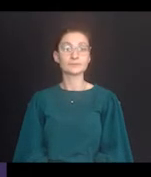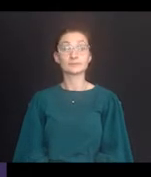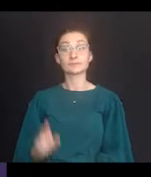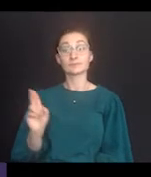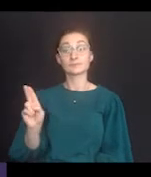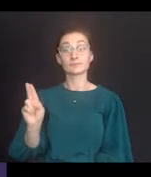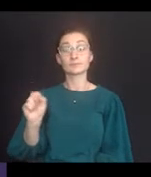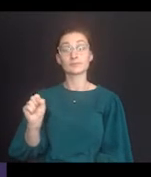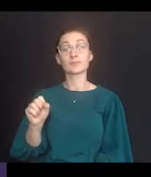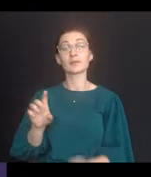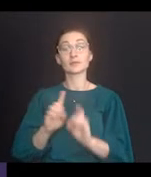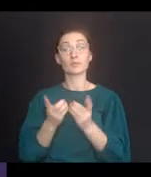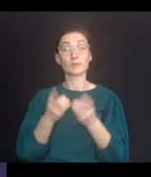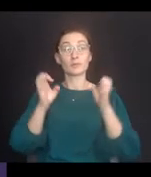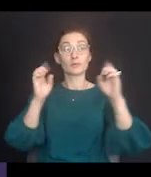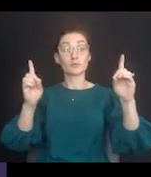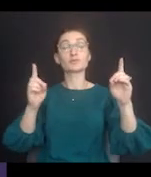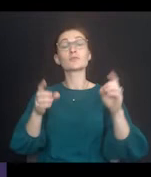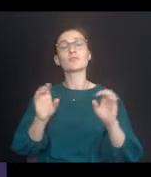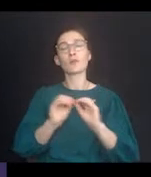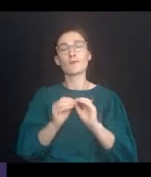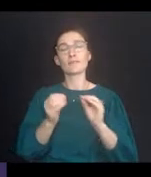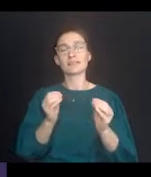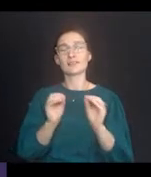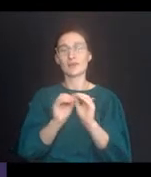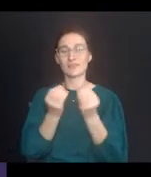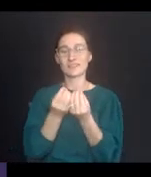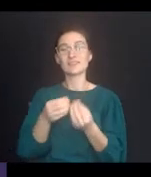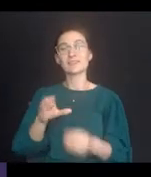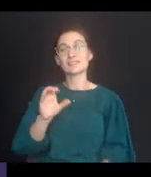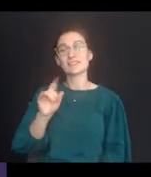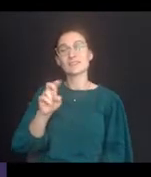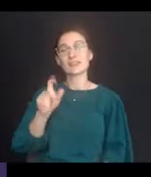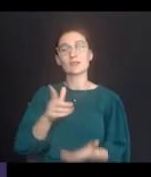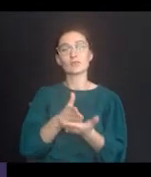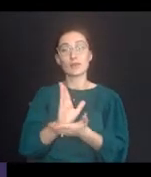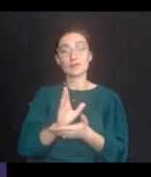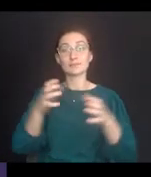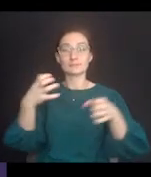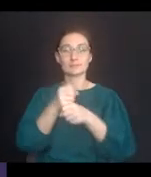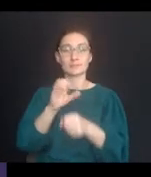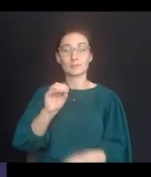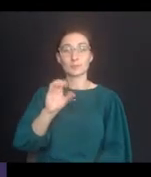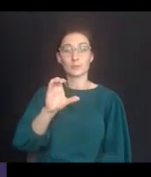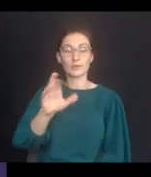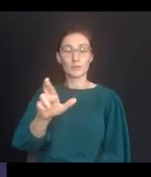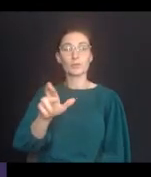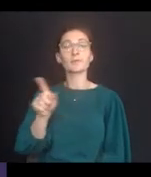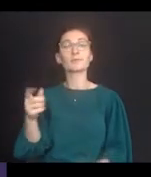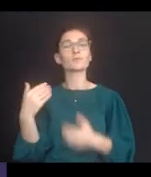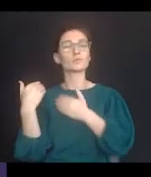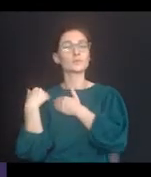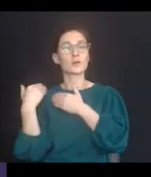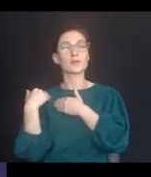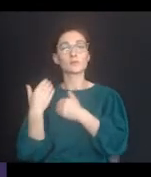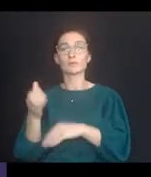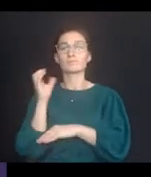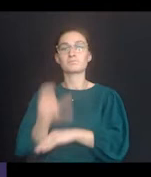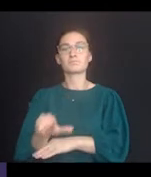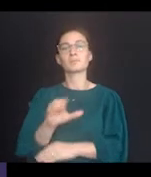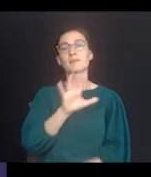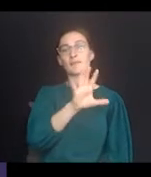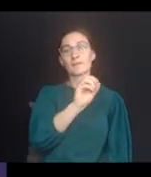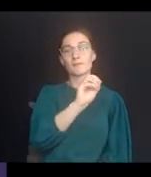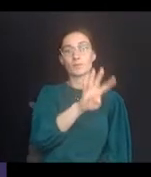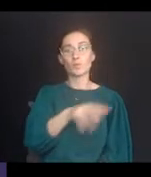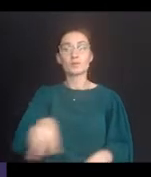The U.S. of Education's Office of Civil Rights, or OCR, is responsible for enforcing